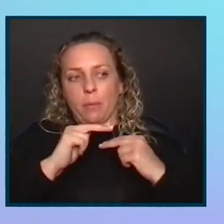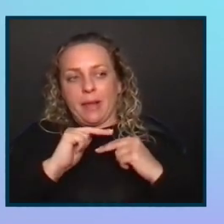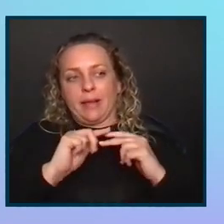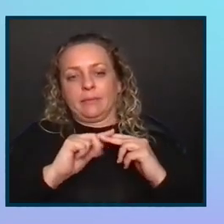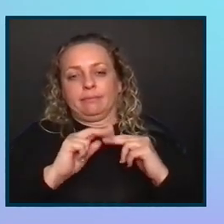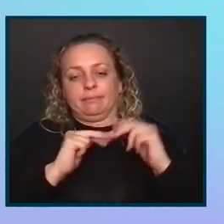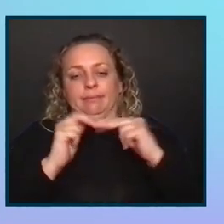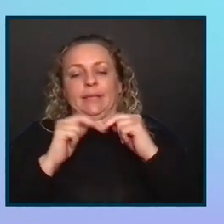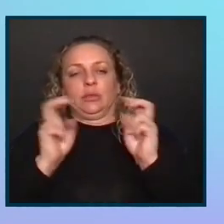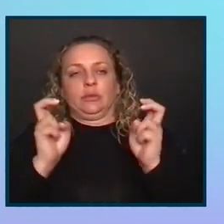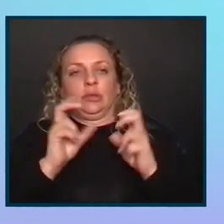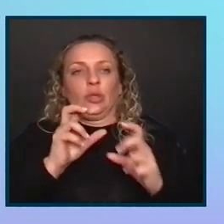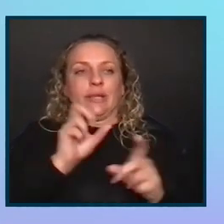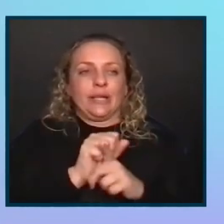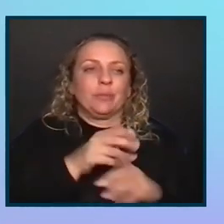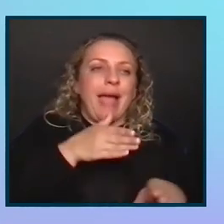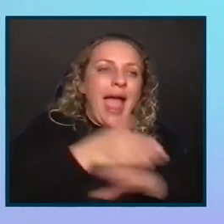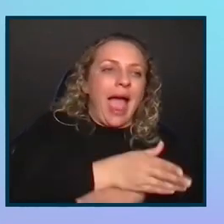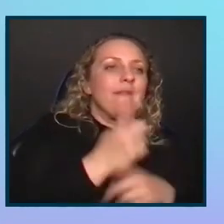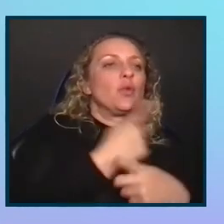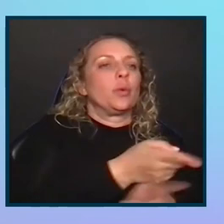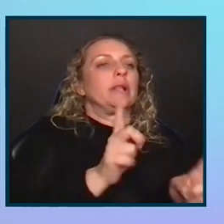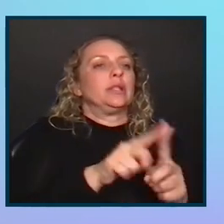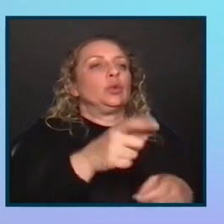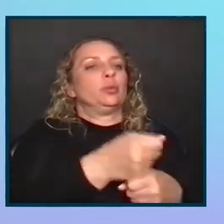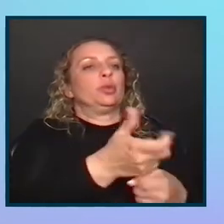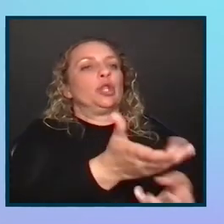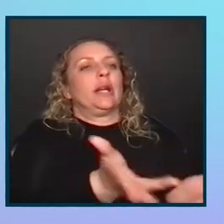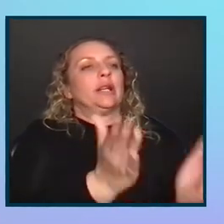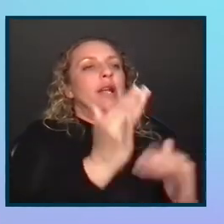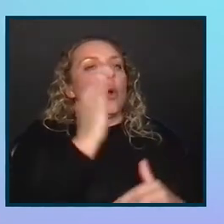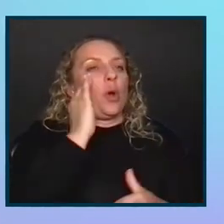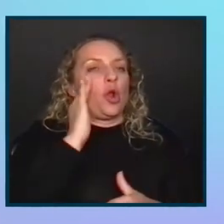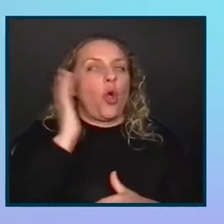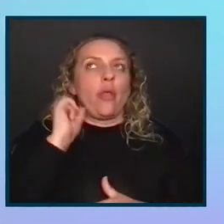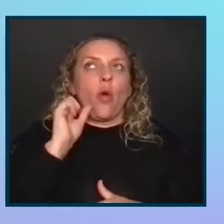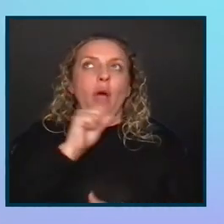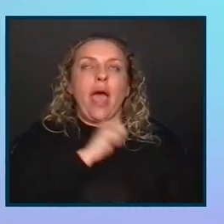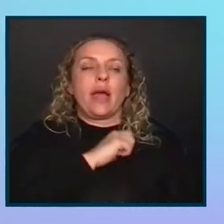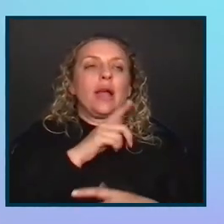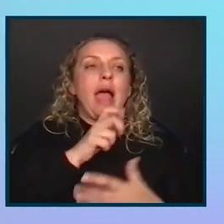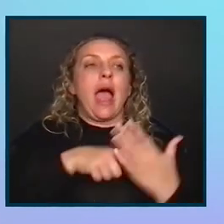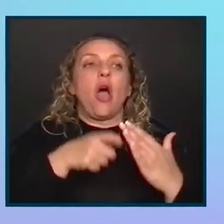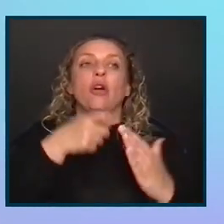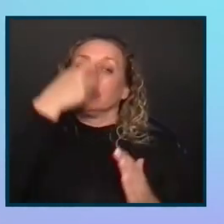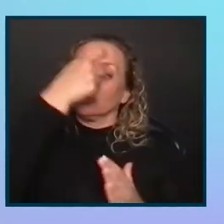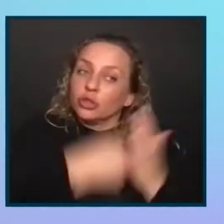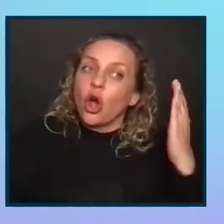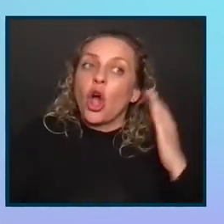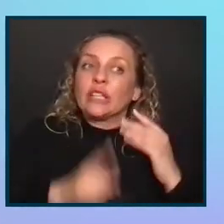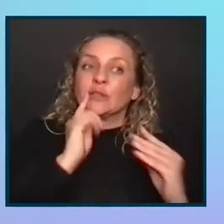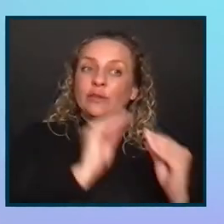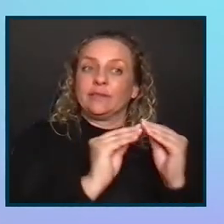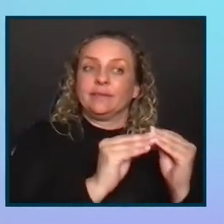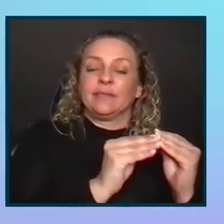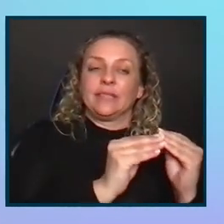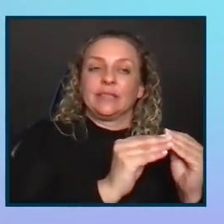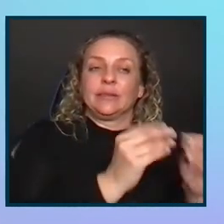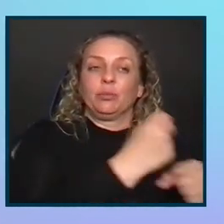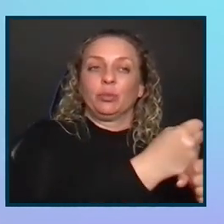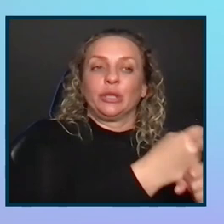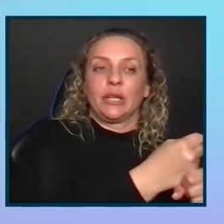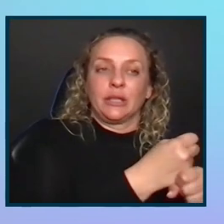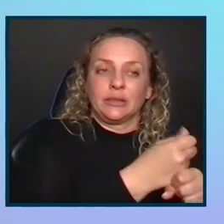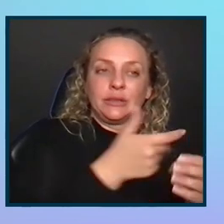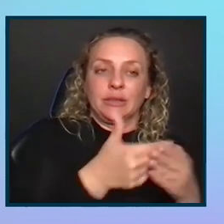you're catching them after they've been released to production. And we all know that old adage about how costly it is to fix something in production versus fixing it